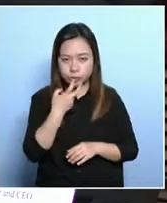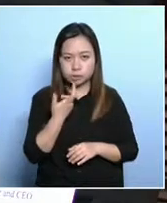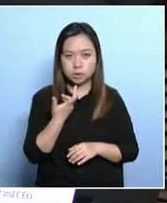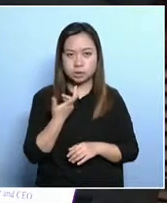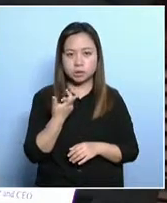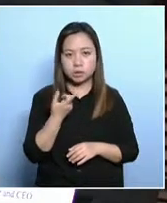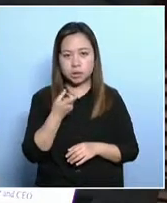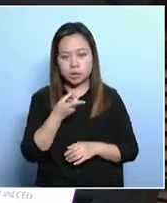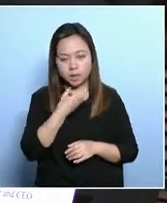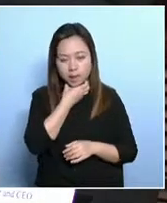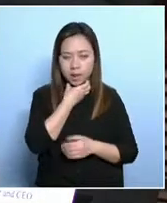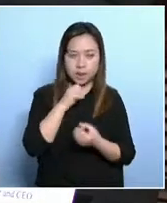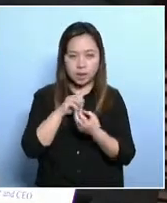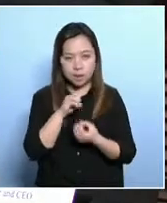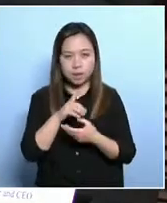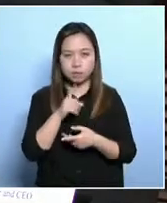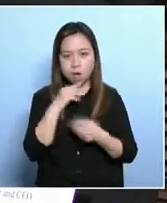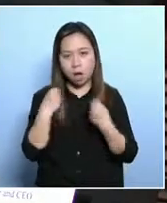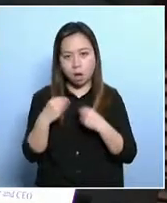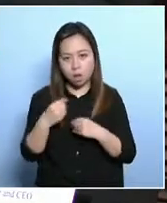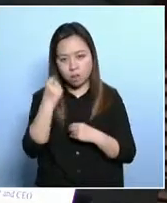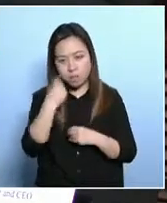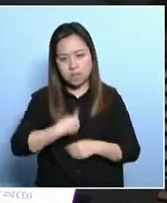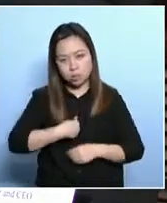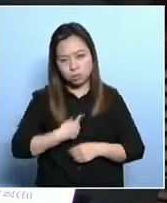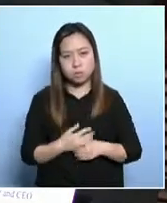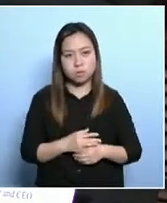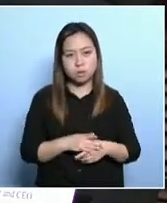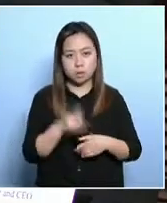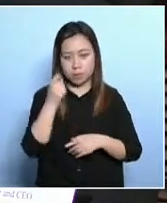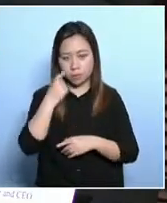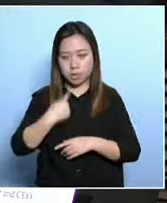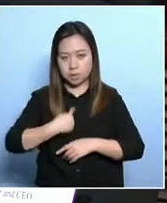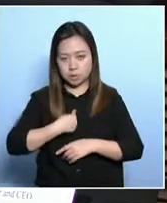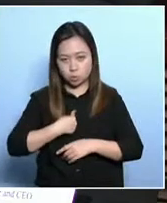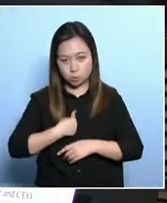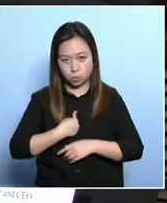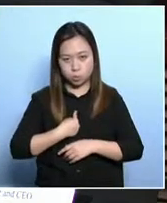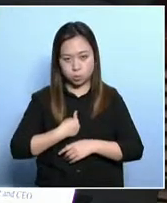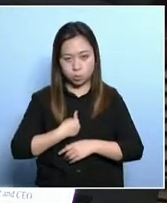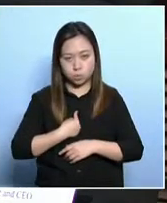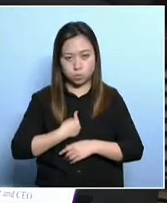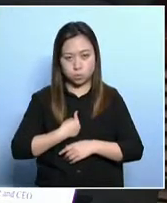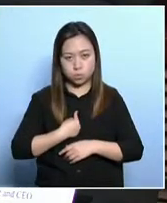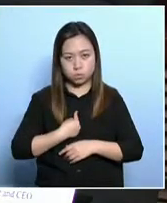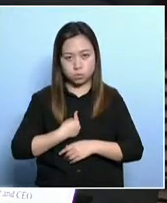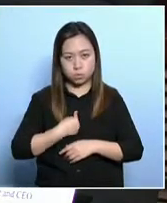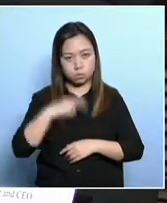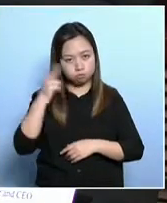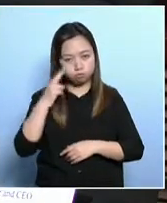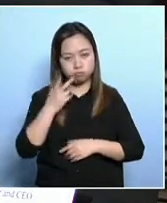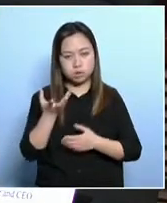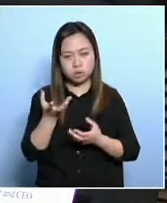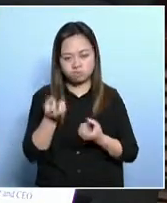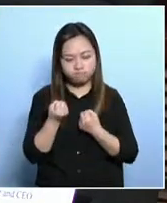In addition, those with severe special needs have very little access to education because all public special